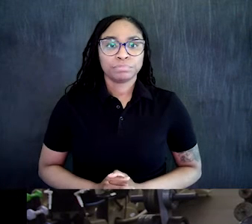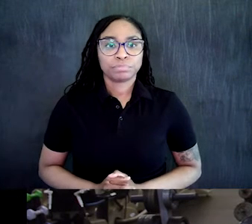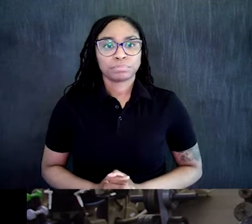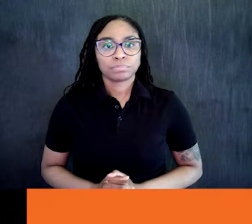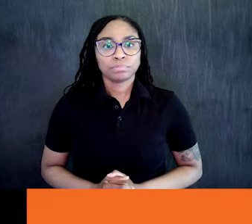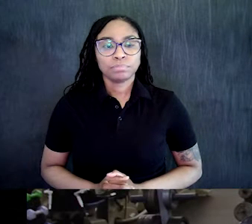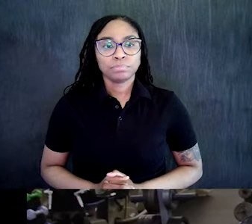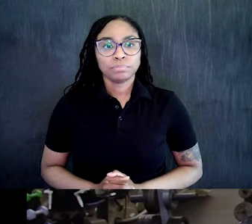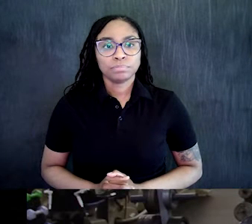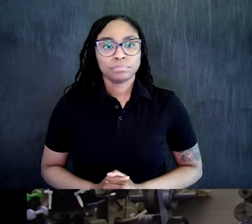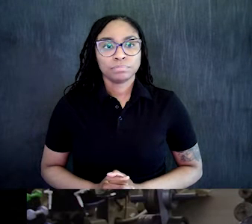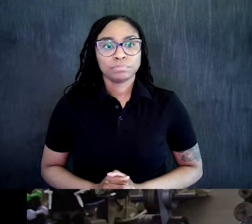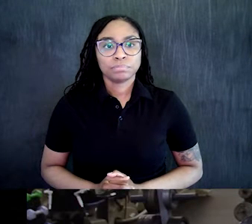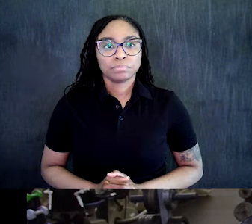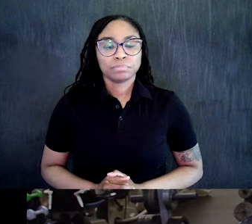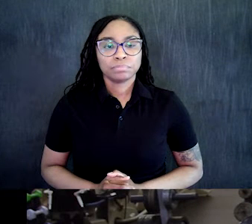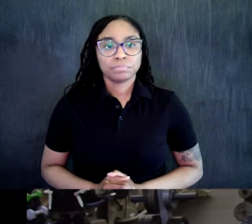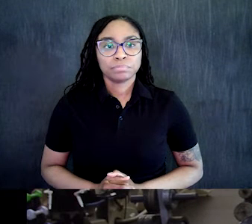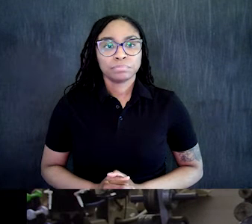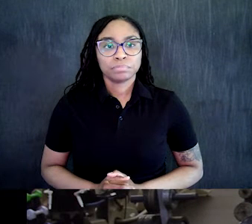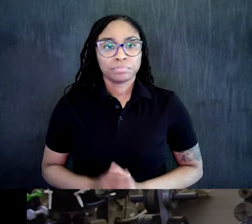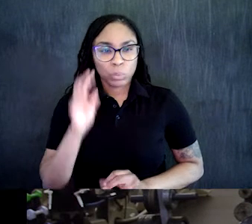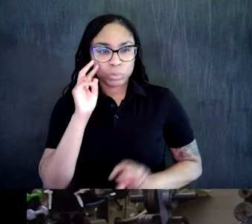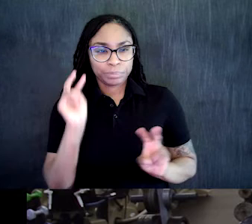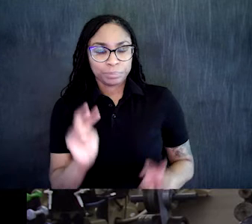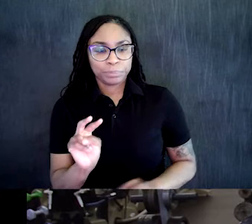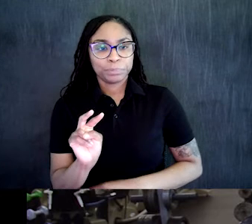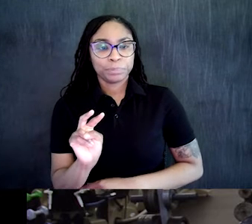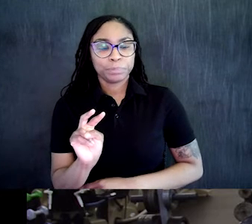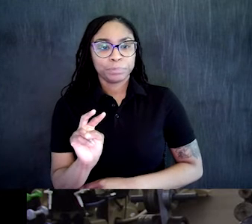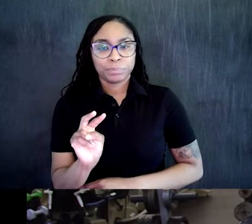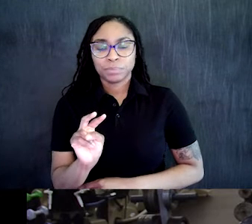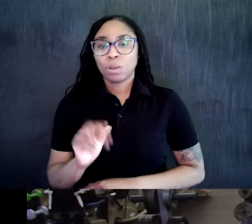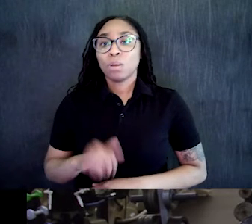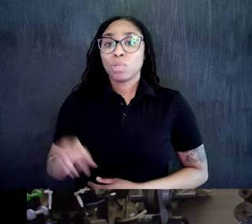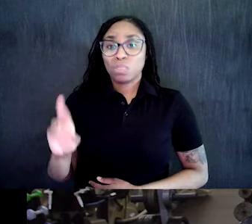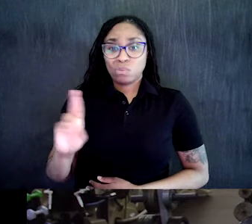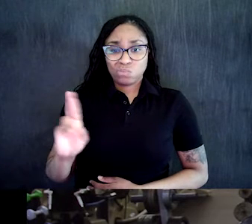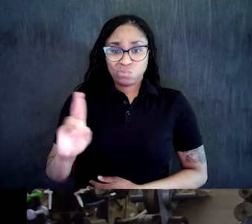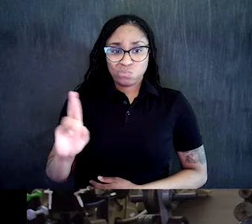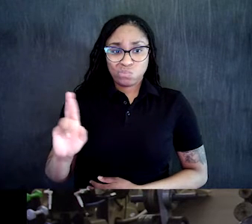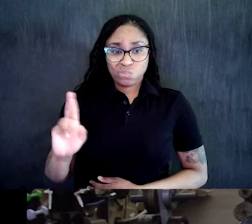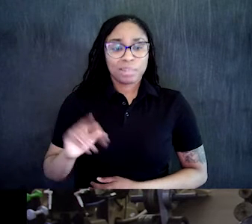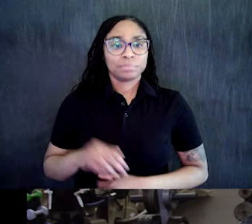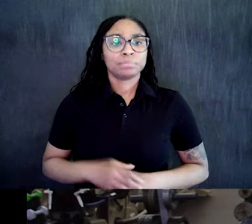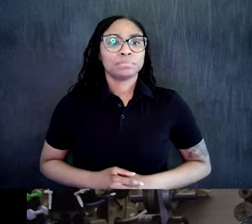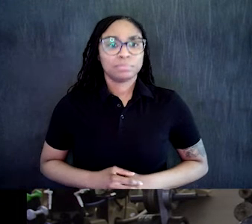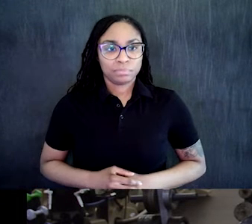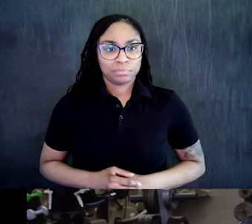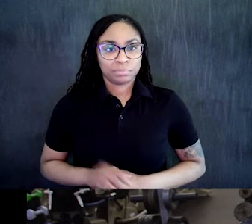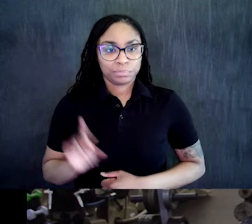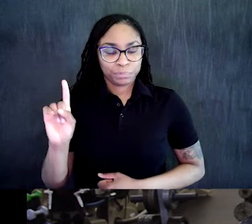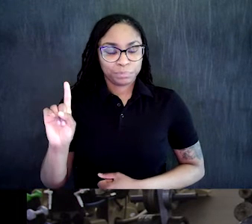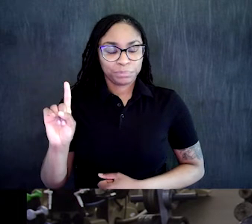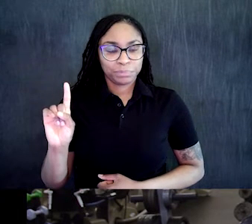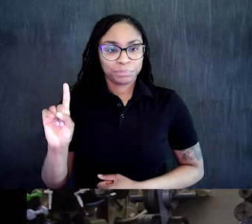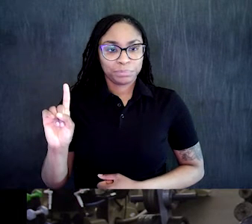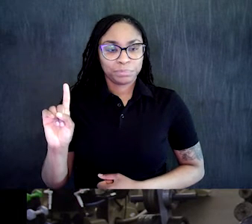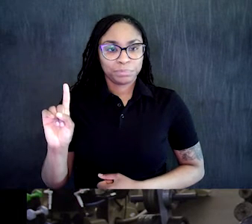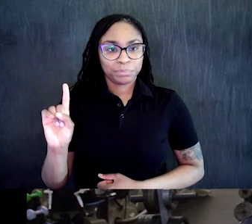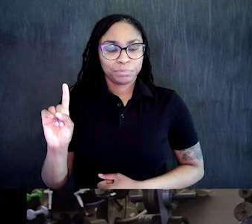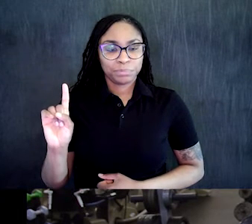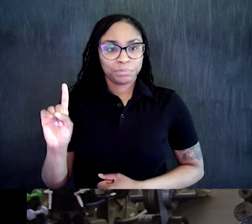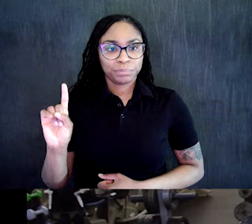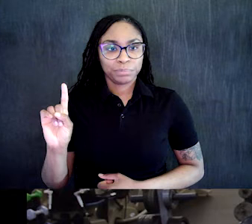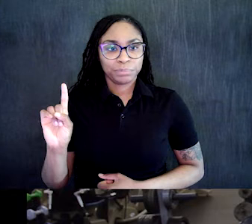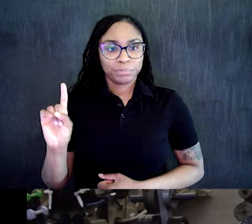Nice. All right. So the next exercise, it's going to be some reverse lunges. So we're going to start feet about hip width apart. What you're going do